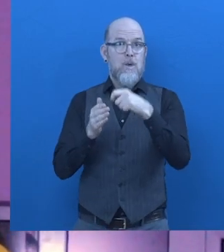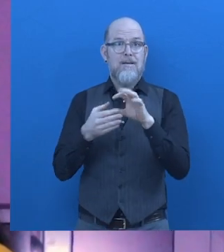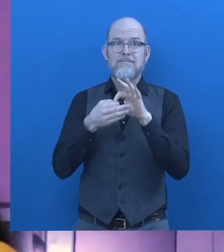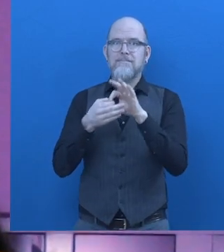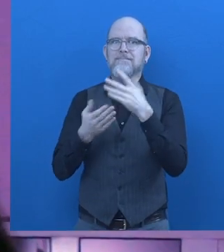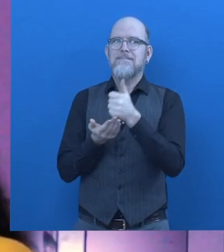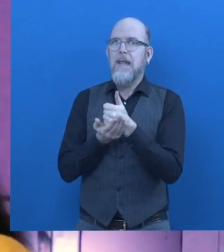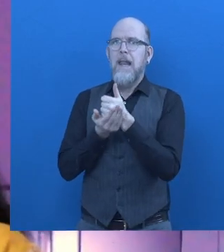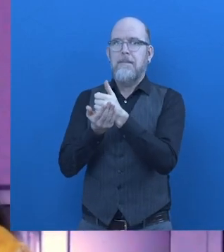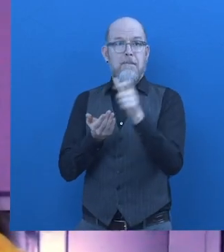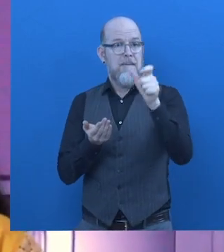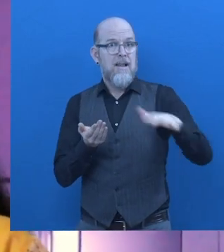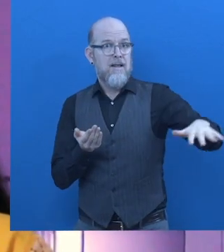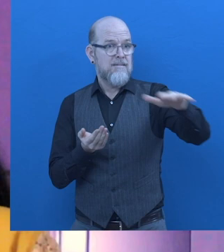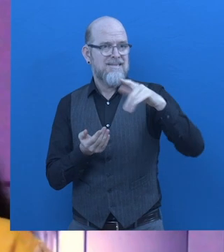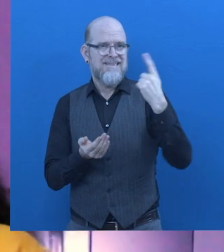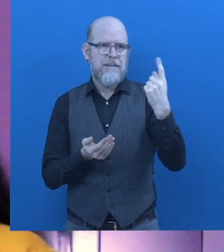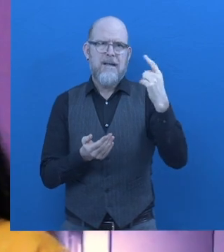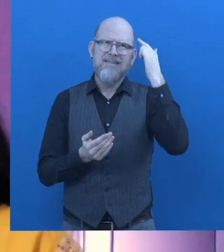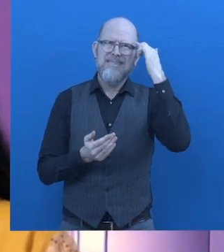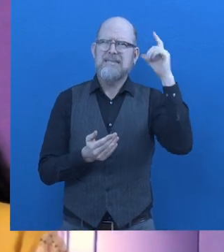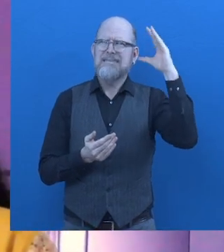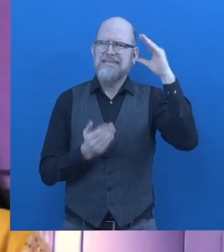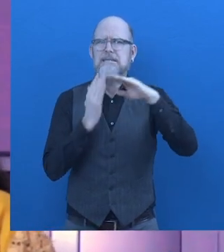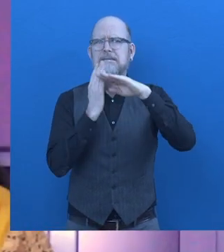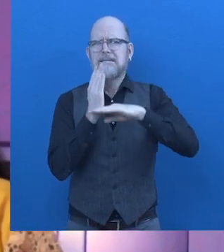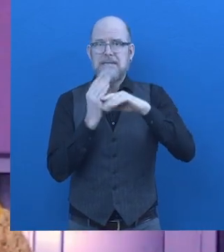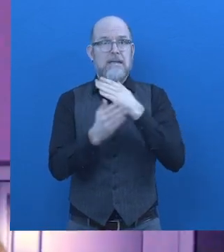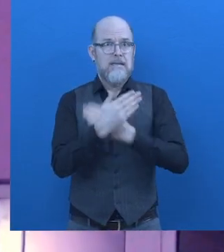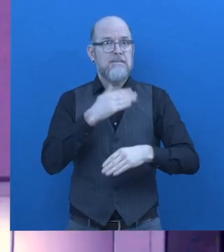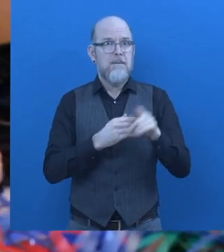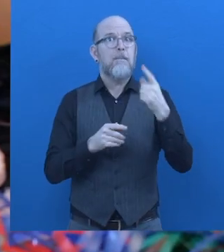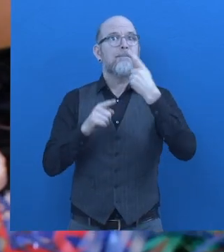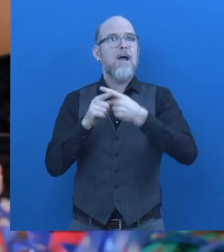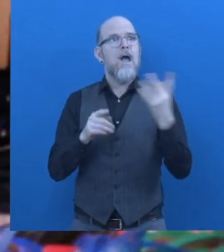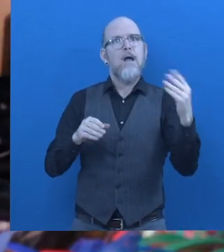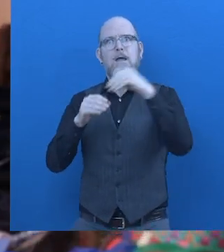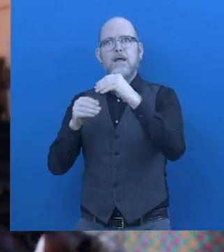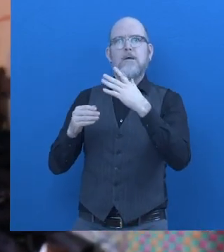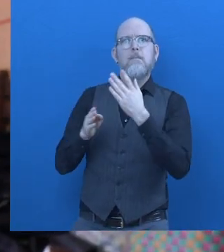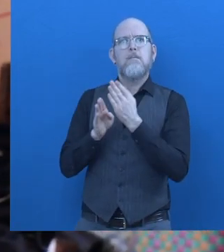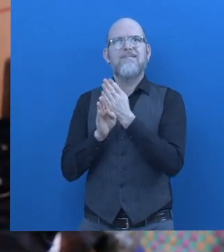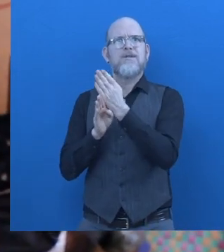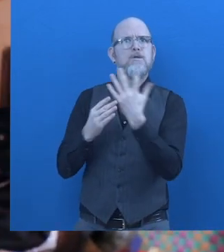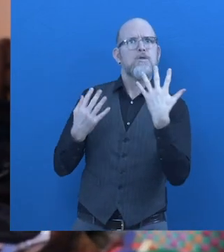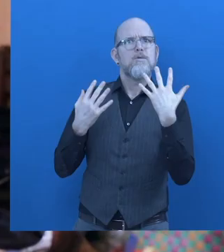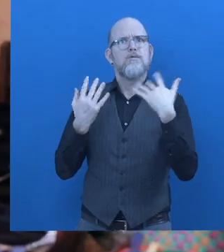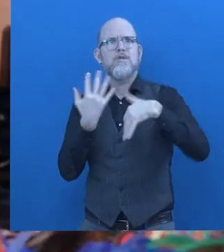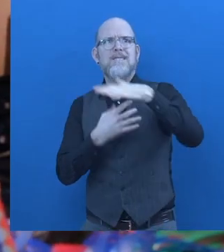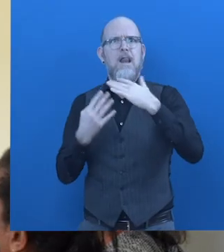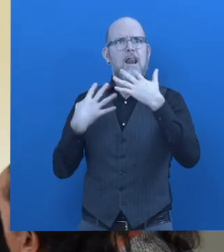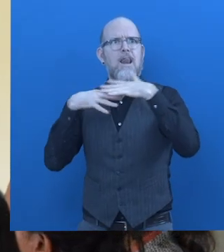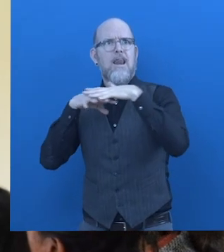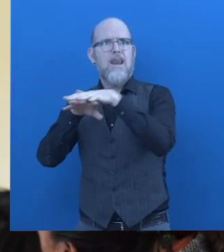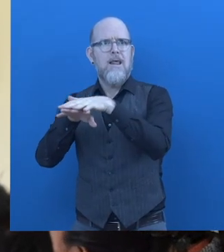enabled the professional and social integration of persons with intellectual disabilities who are our beneficiaries.